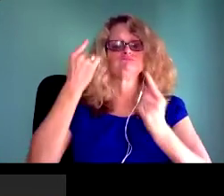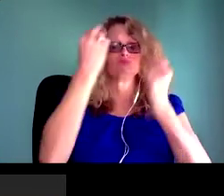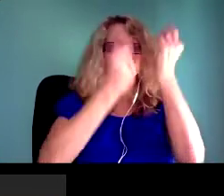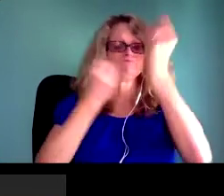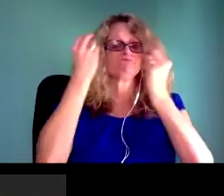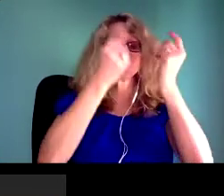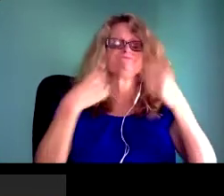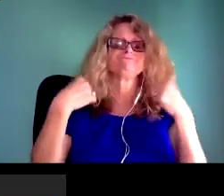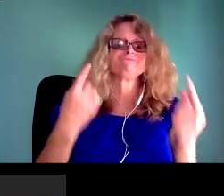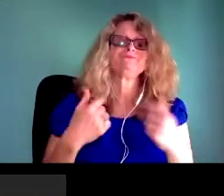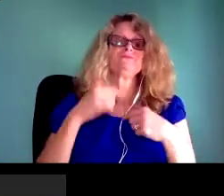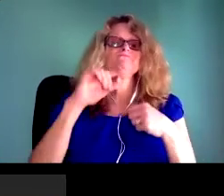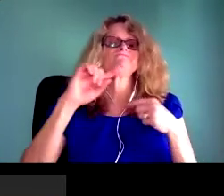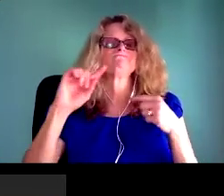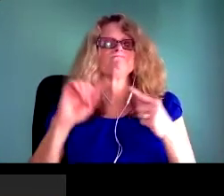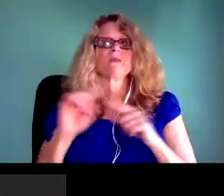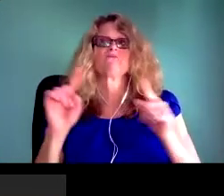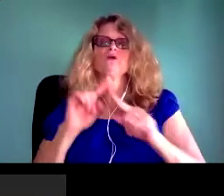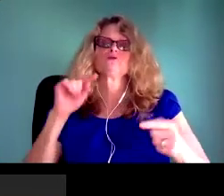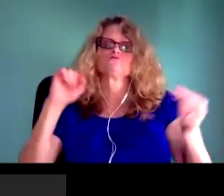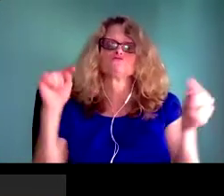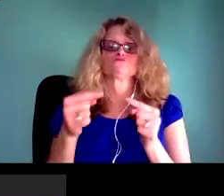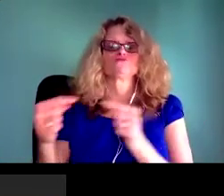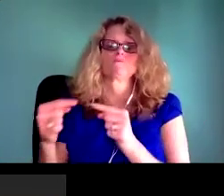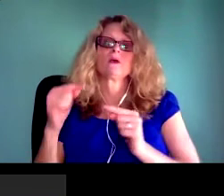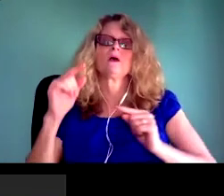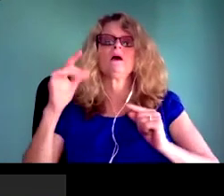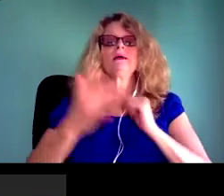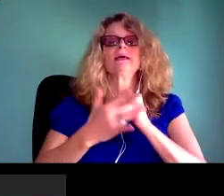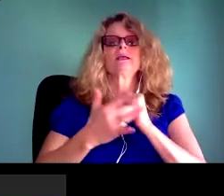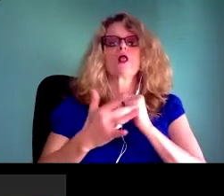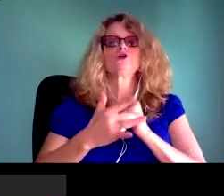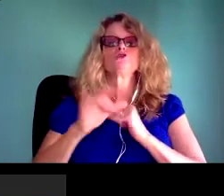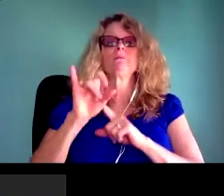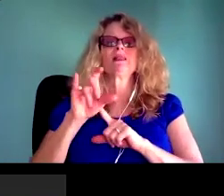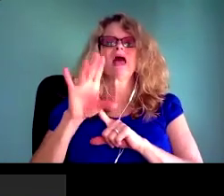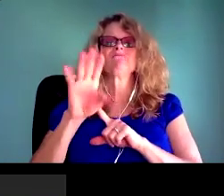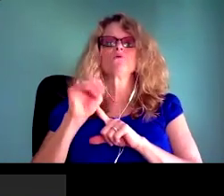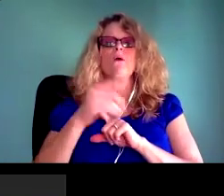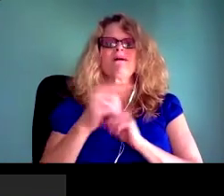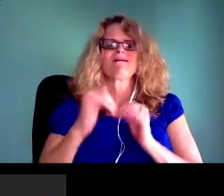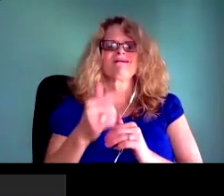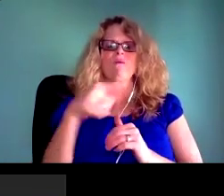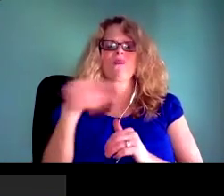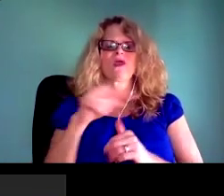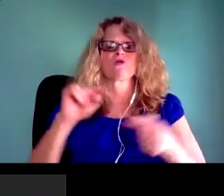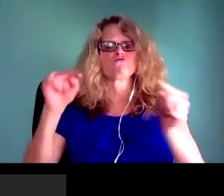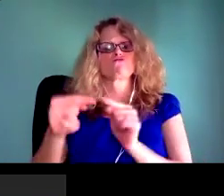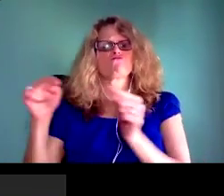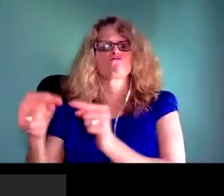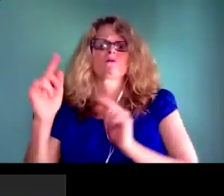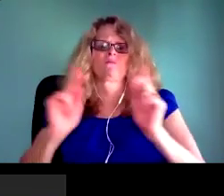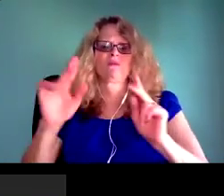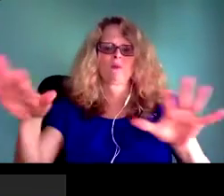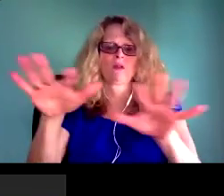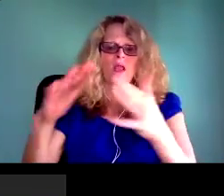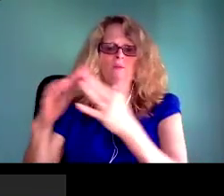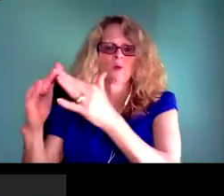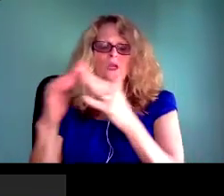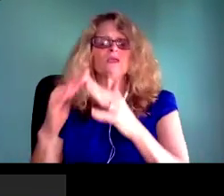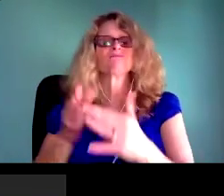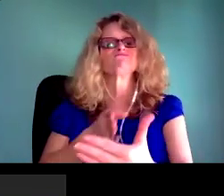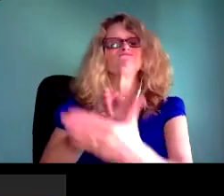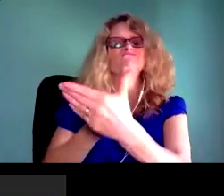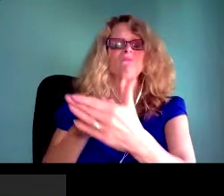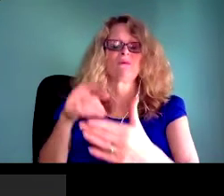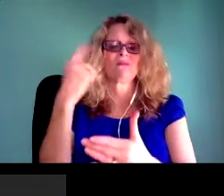work, those of us who have been trying to sound the alarm that there are different kinds of material